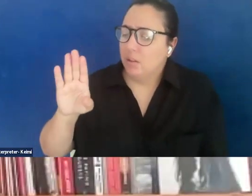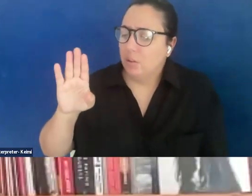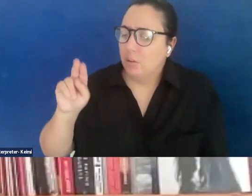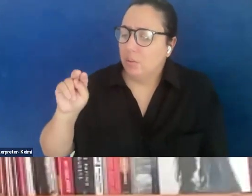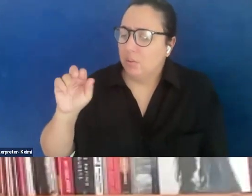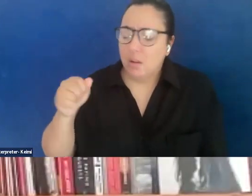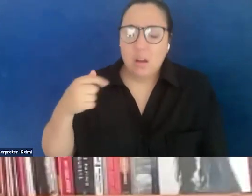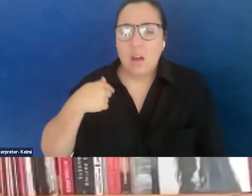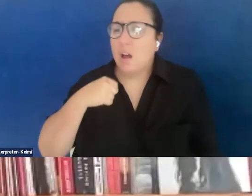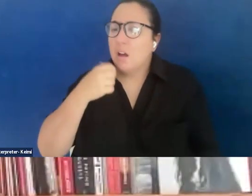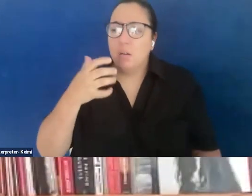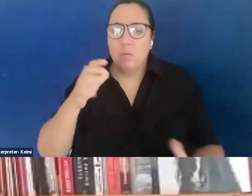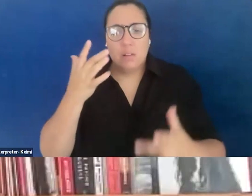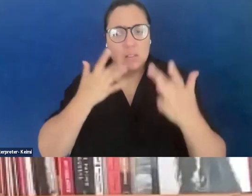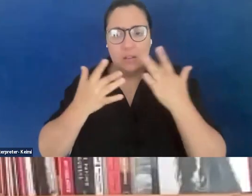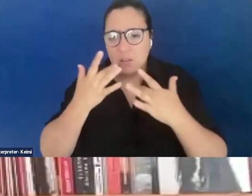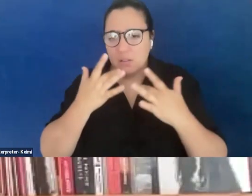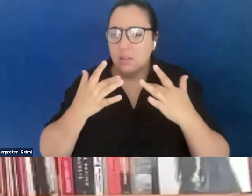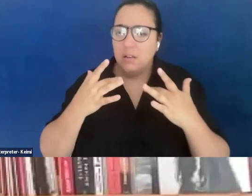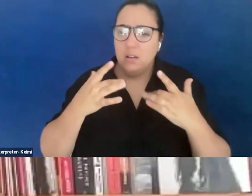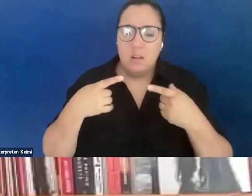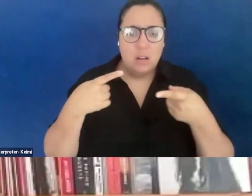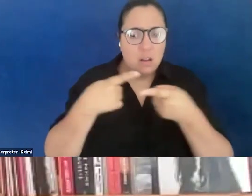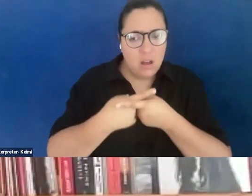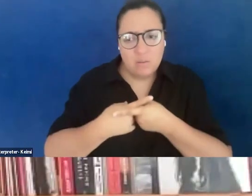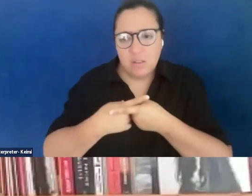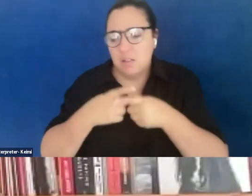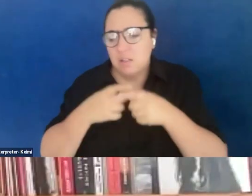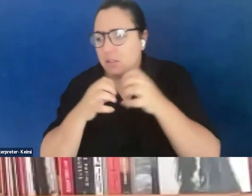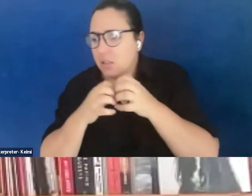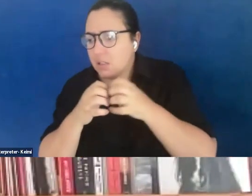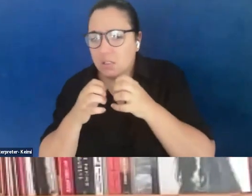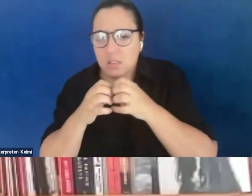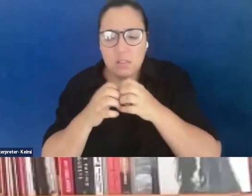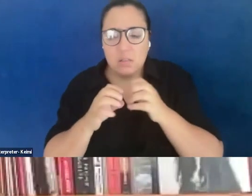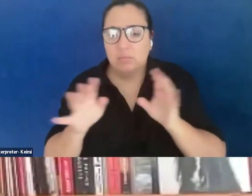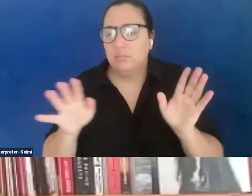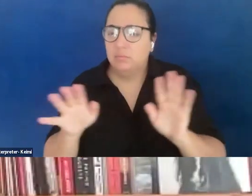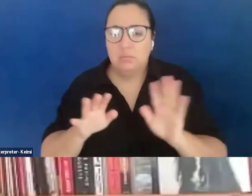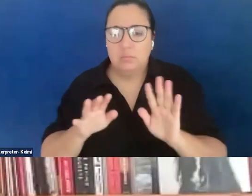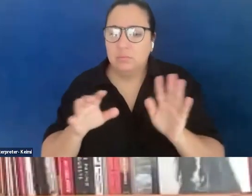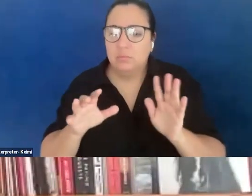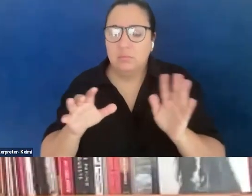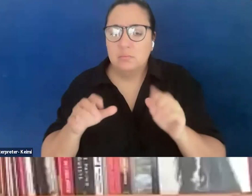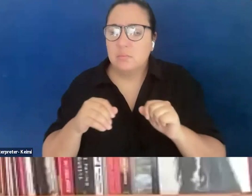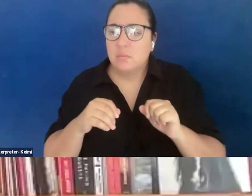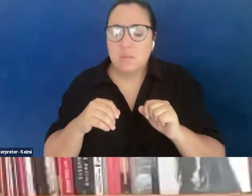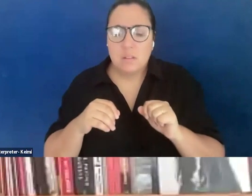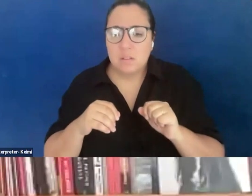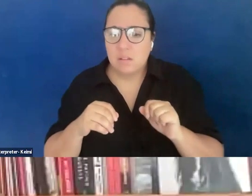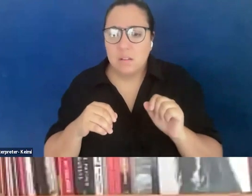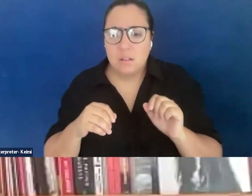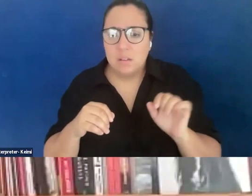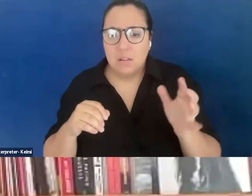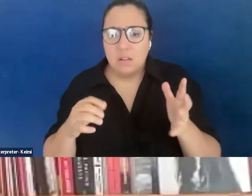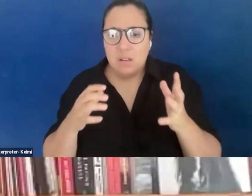and the tension. Like, I don't have time for it. I don't have the energy for it. I'm trying to really ride the wheels off of these